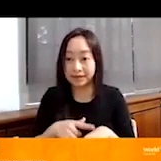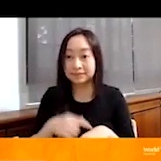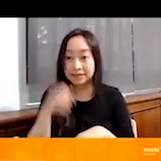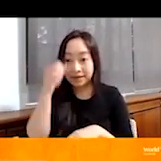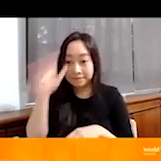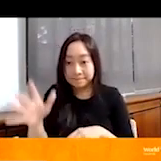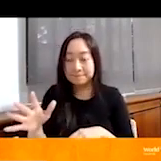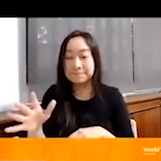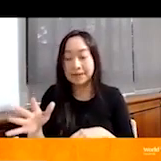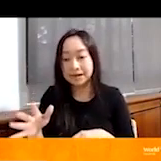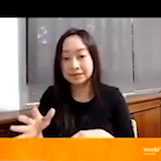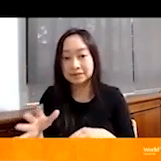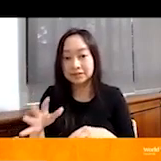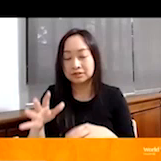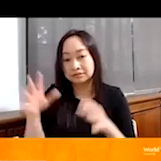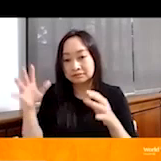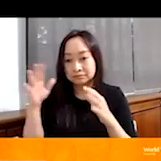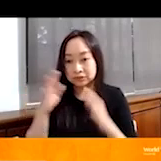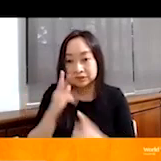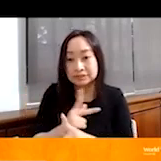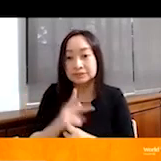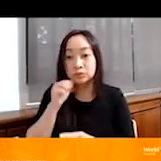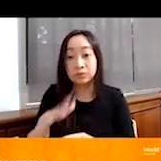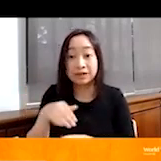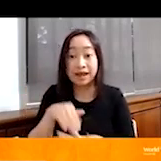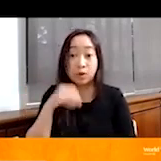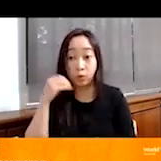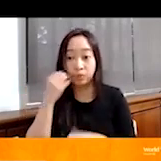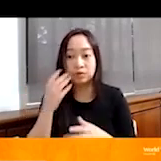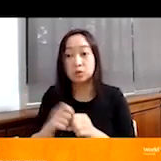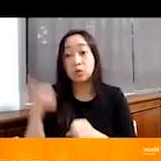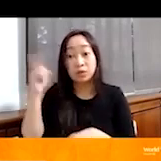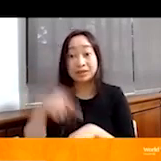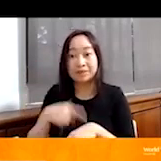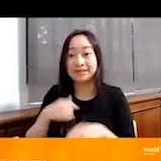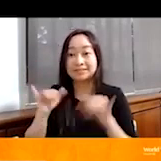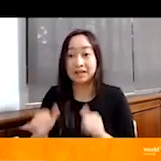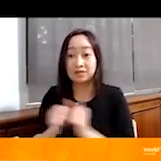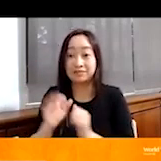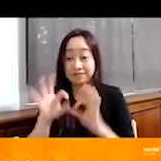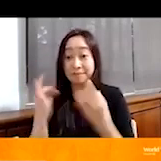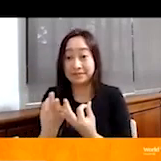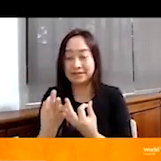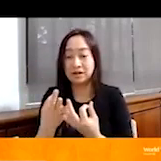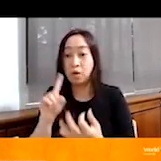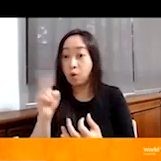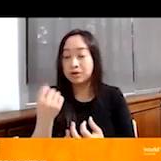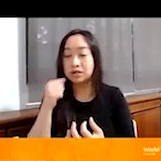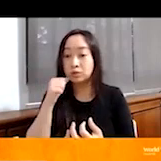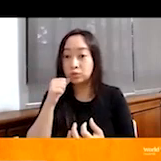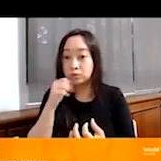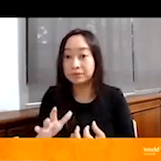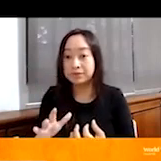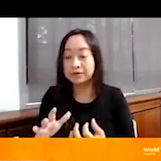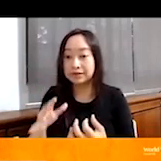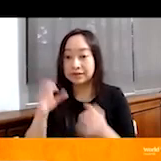to keep the women at home. So when we once, I once met with a family in this house, and only the women's staff were allowed to go in, the men's